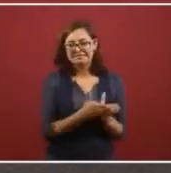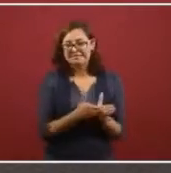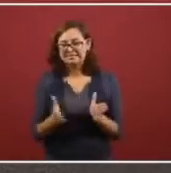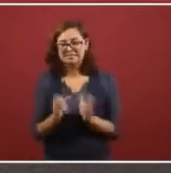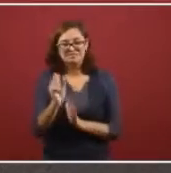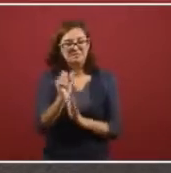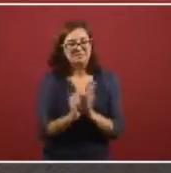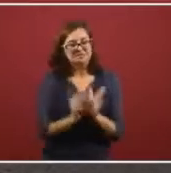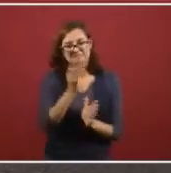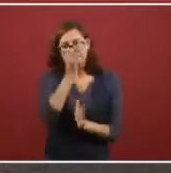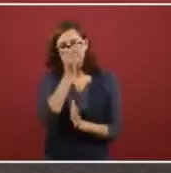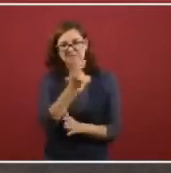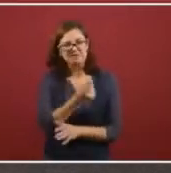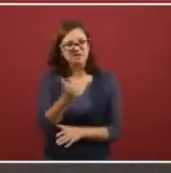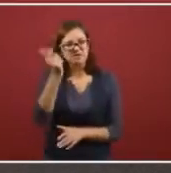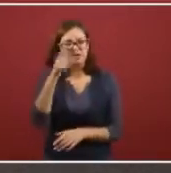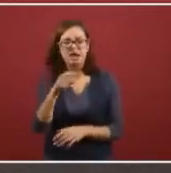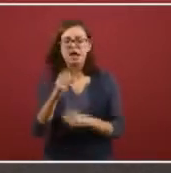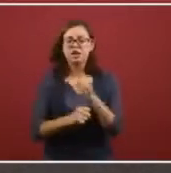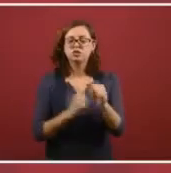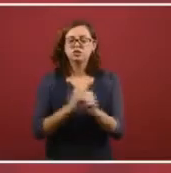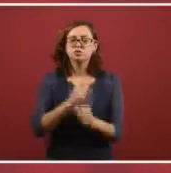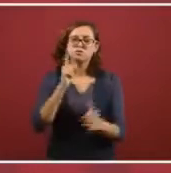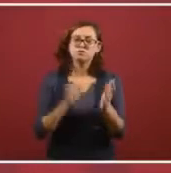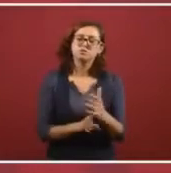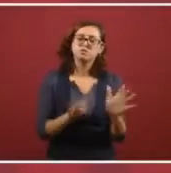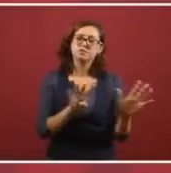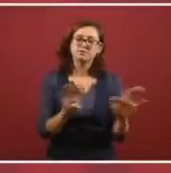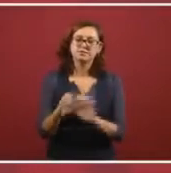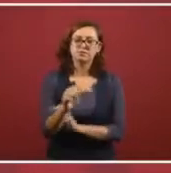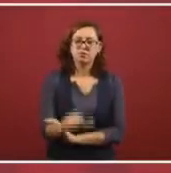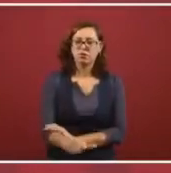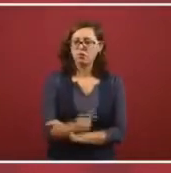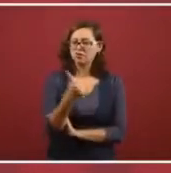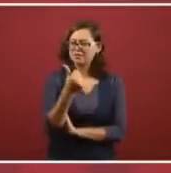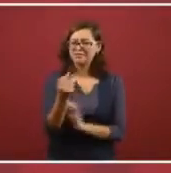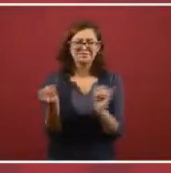Sometimes months. In 2010.